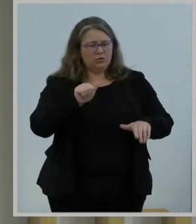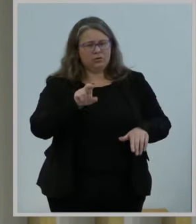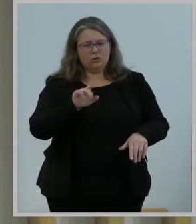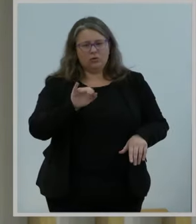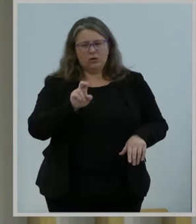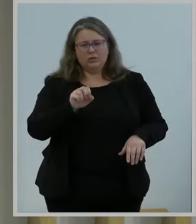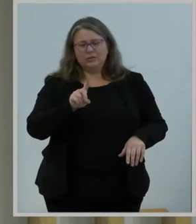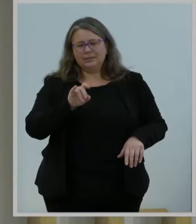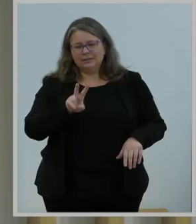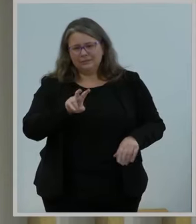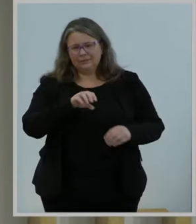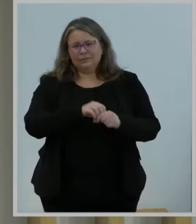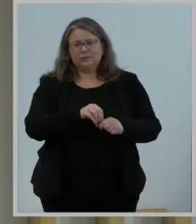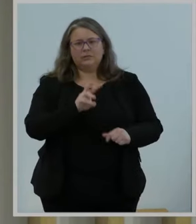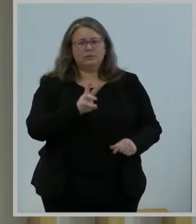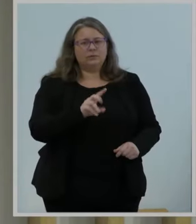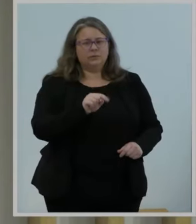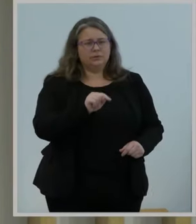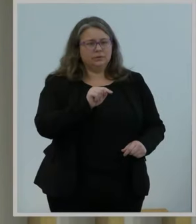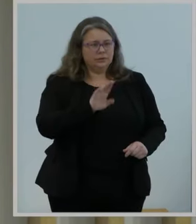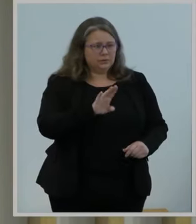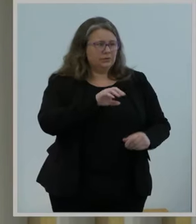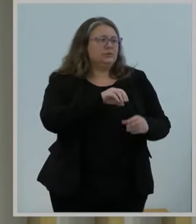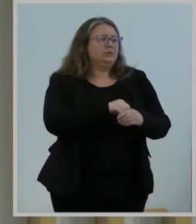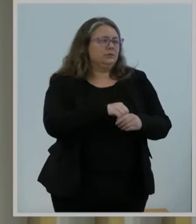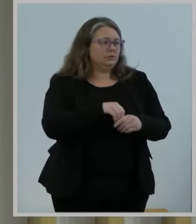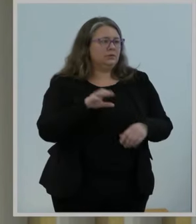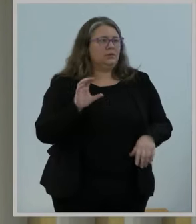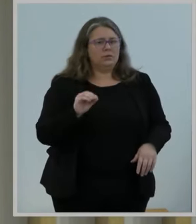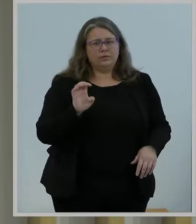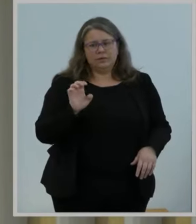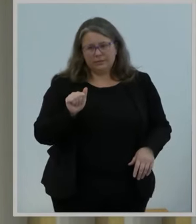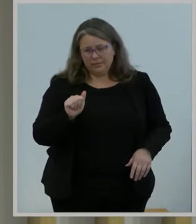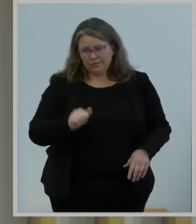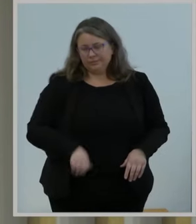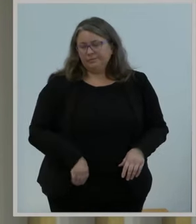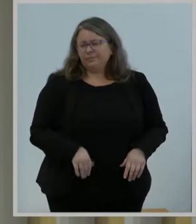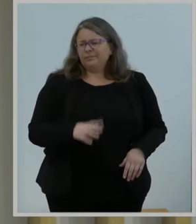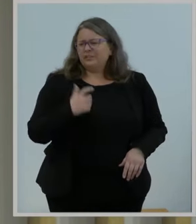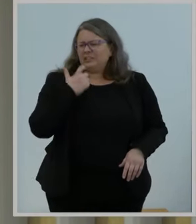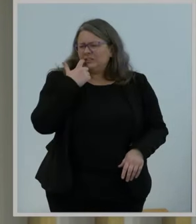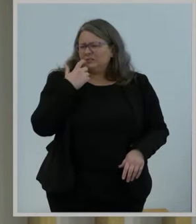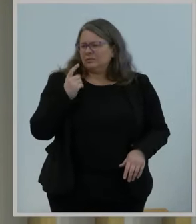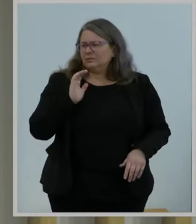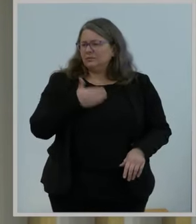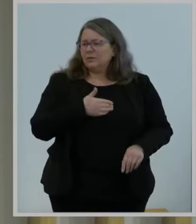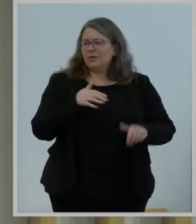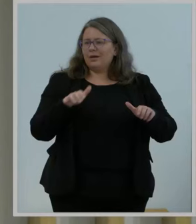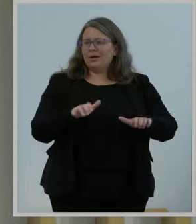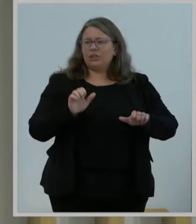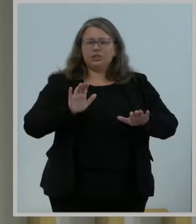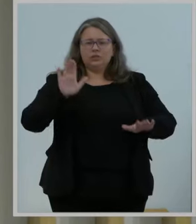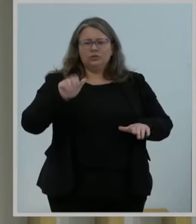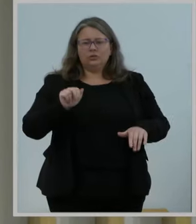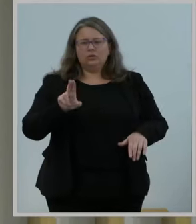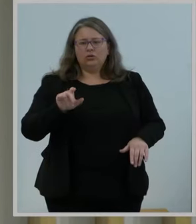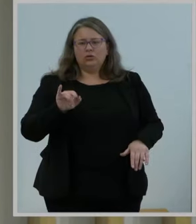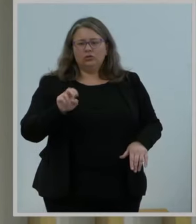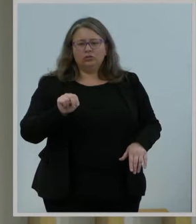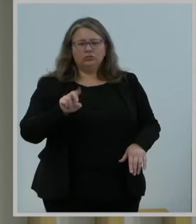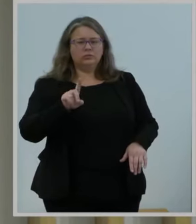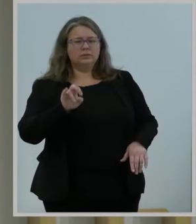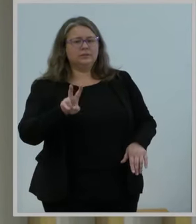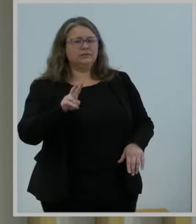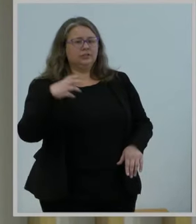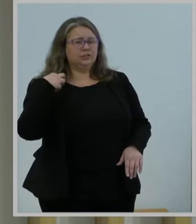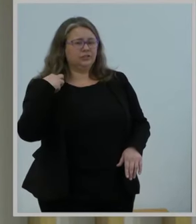Economics and Analytics. Most recently, he was our acting auctions division chief. More importantly, he was a widely